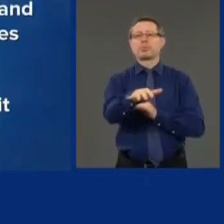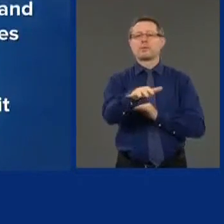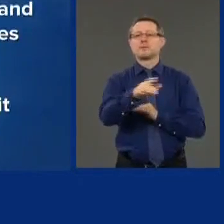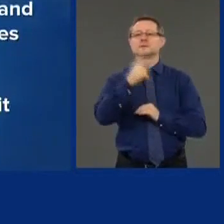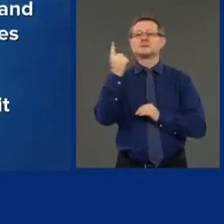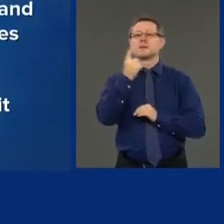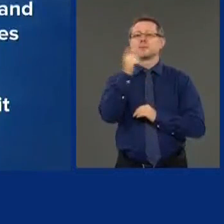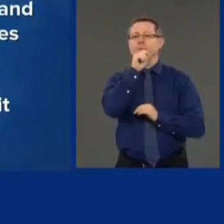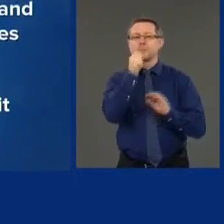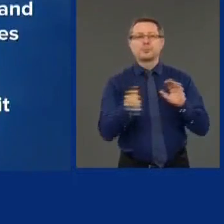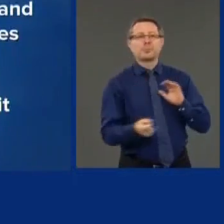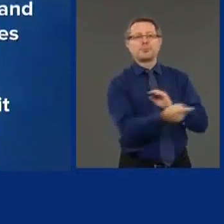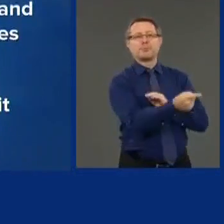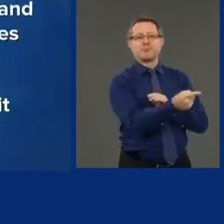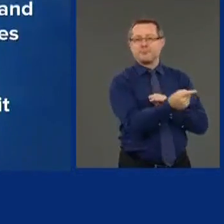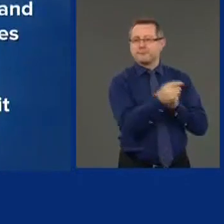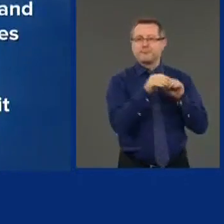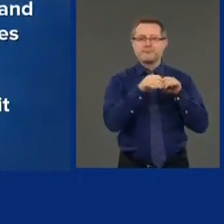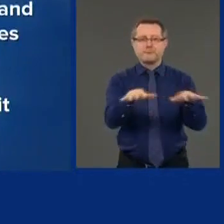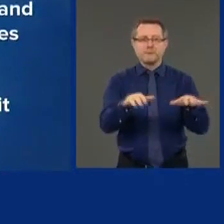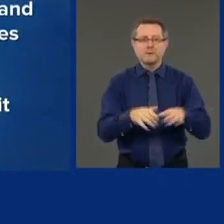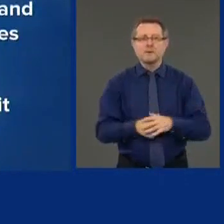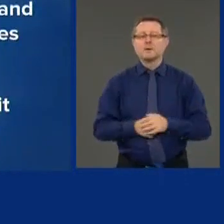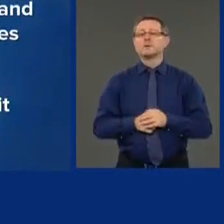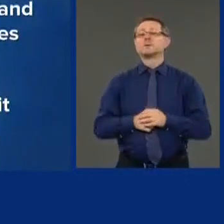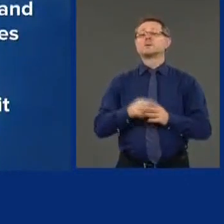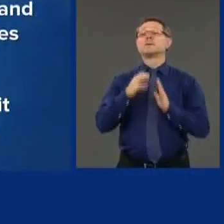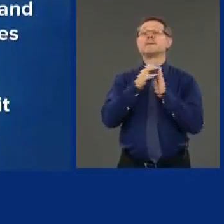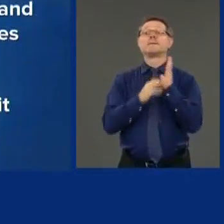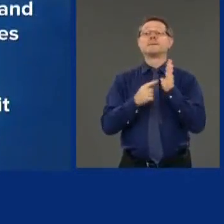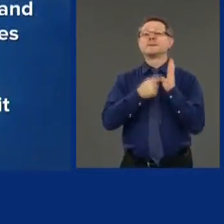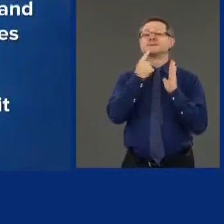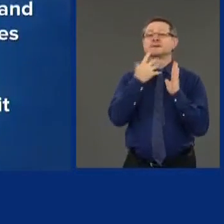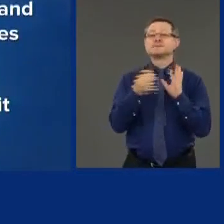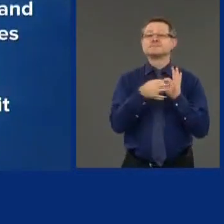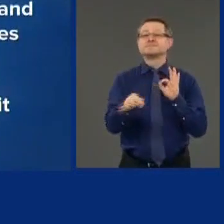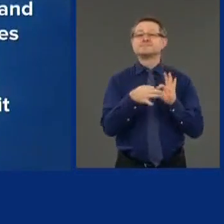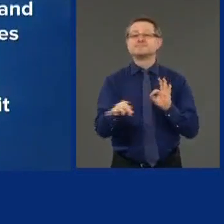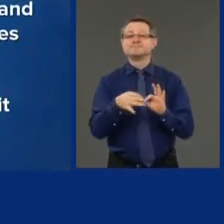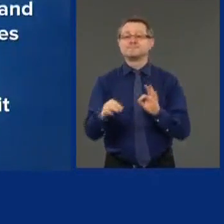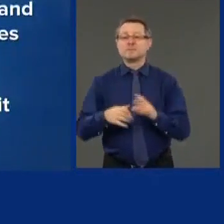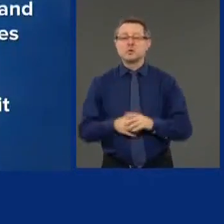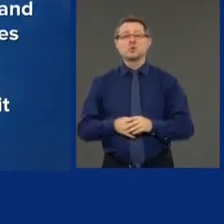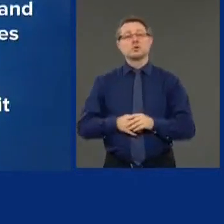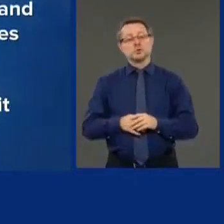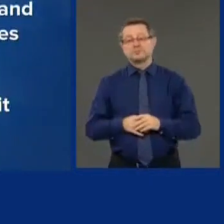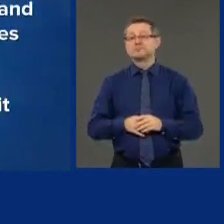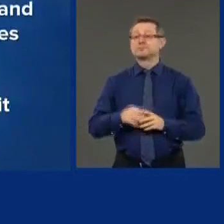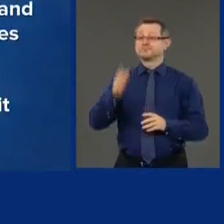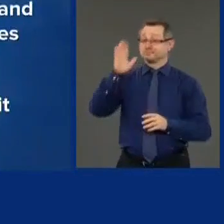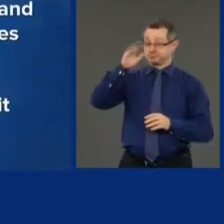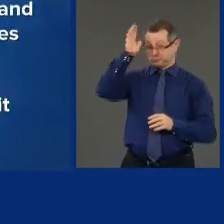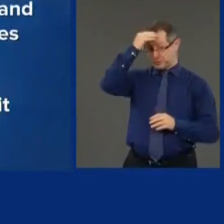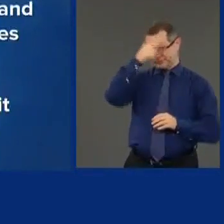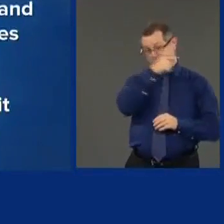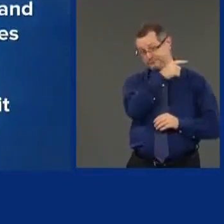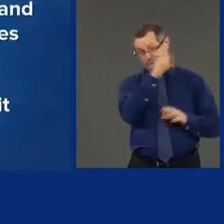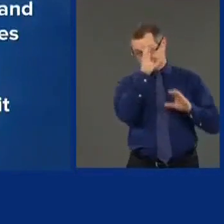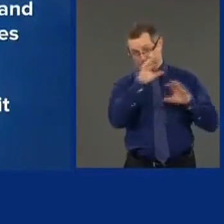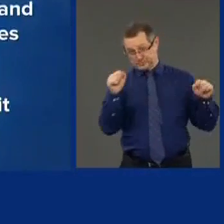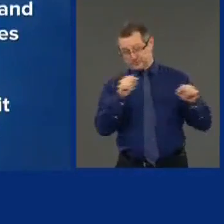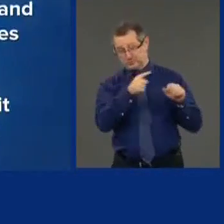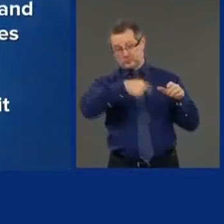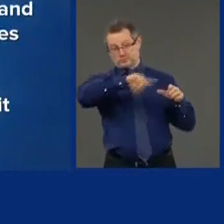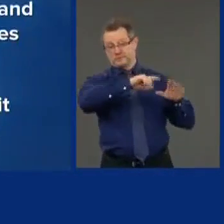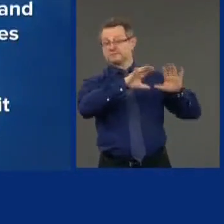memo. The memo from DHS says the Trump administration drafted